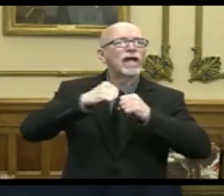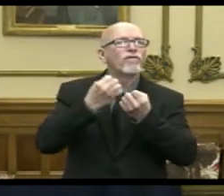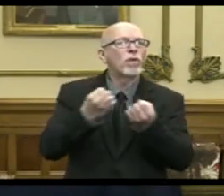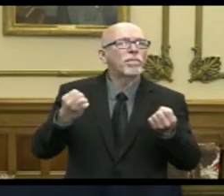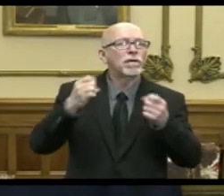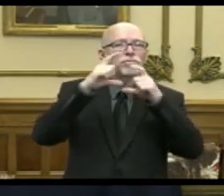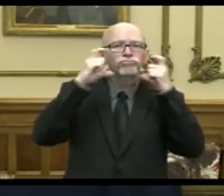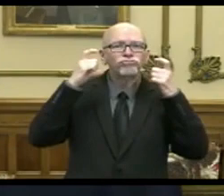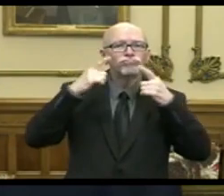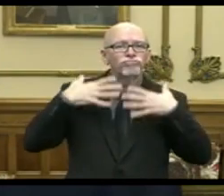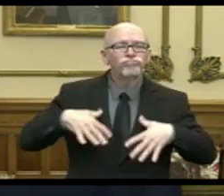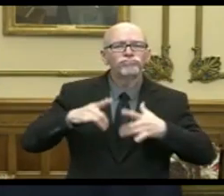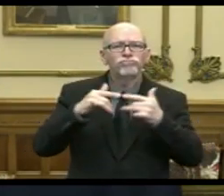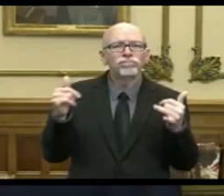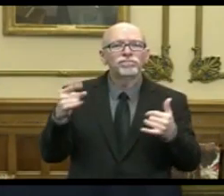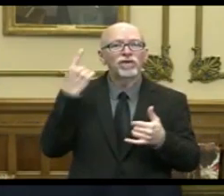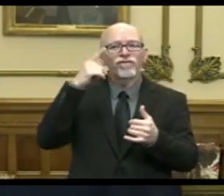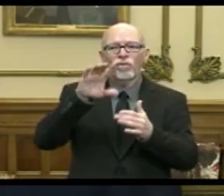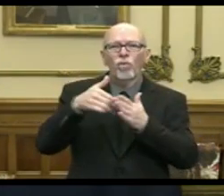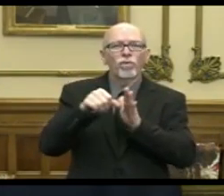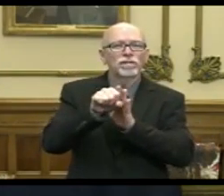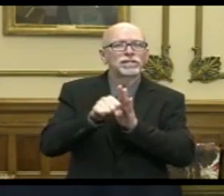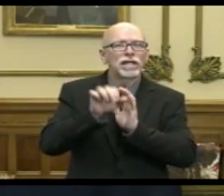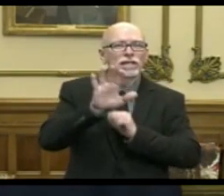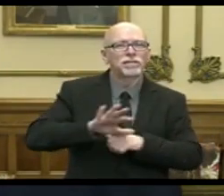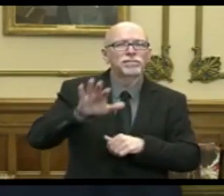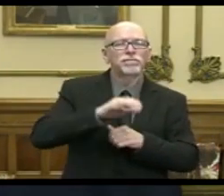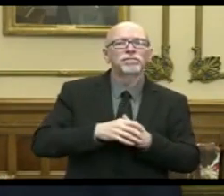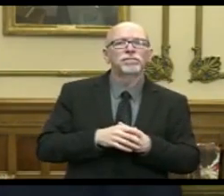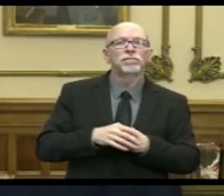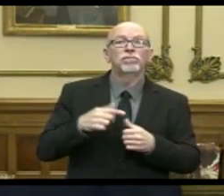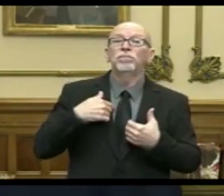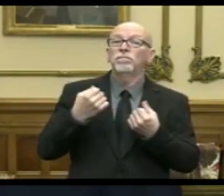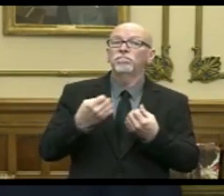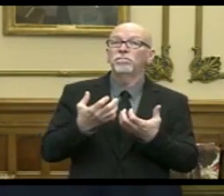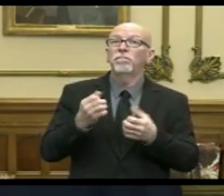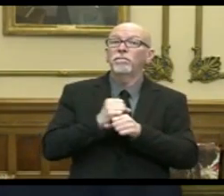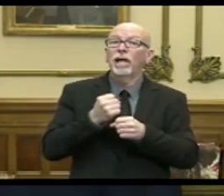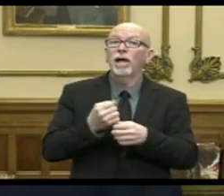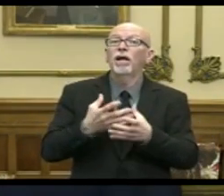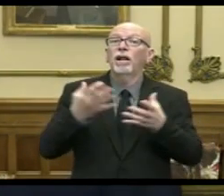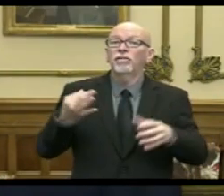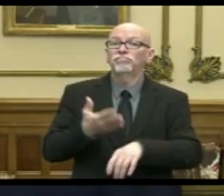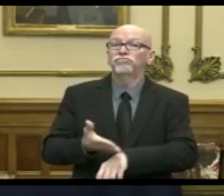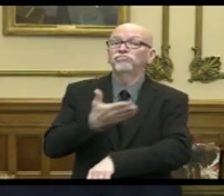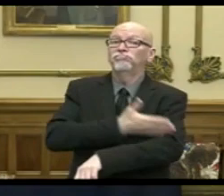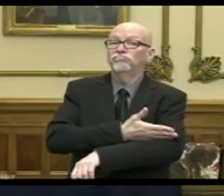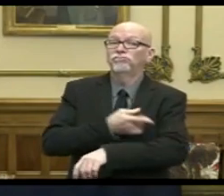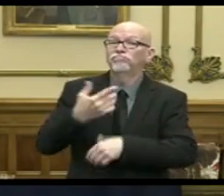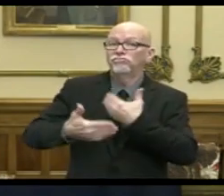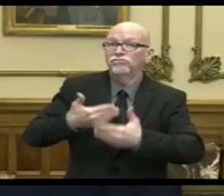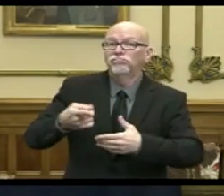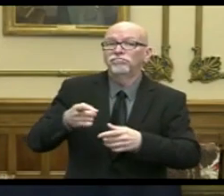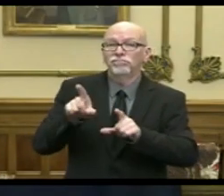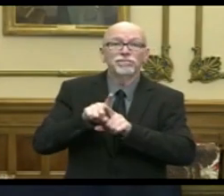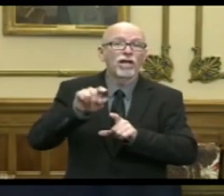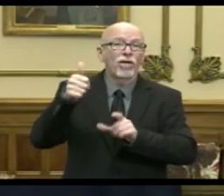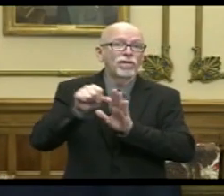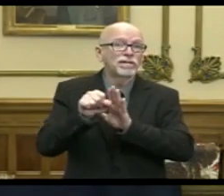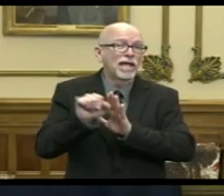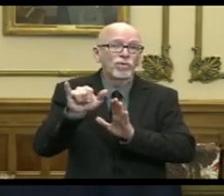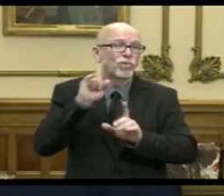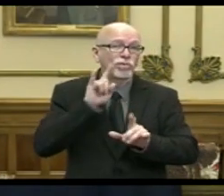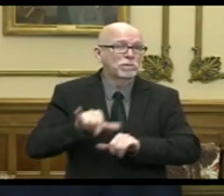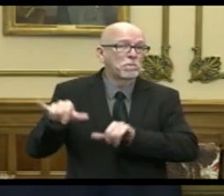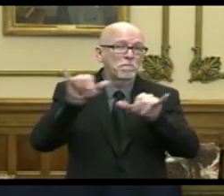equipment throughout the whole state of Indiana. We've made a lot of progress on that front, as have other states around the country. But